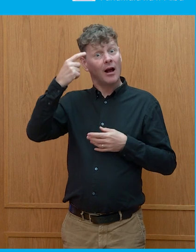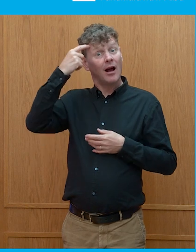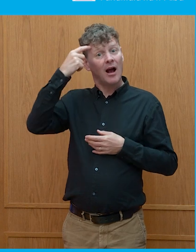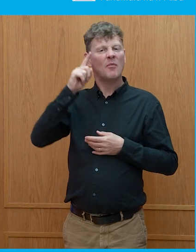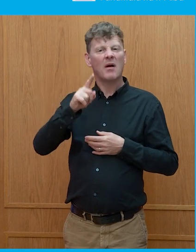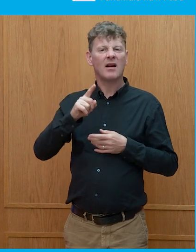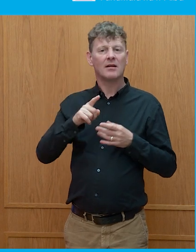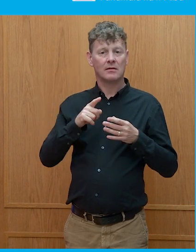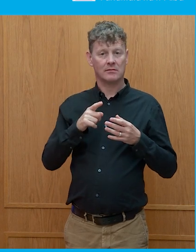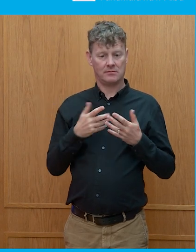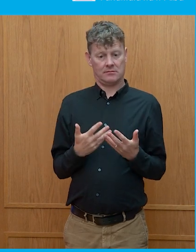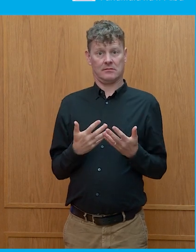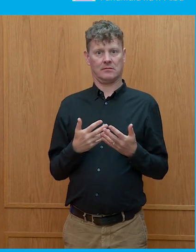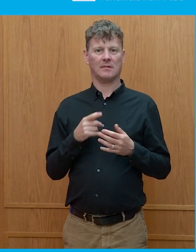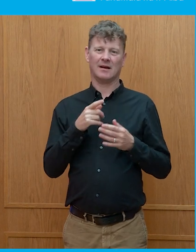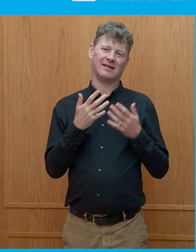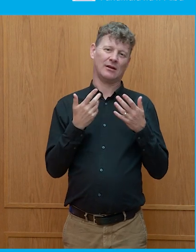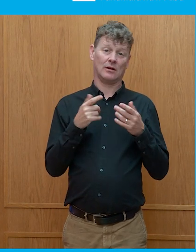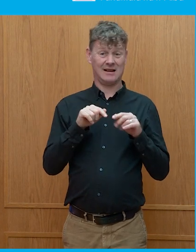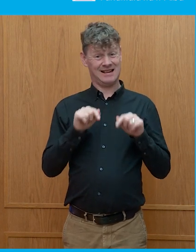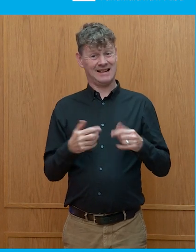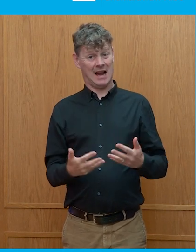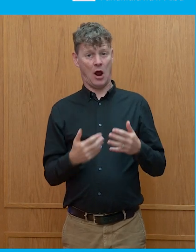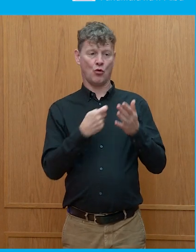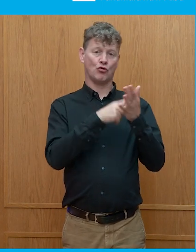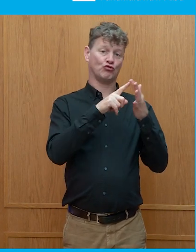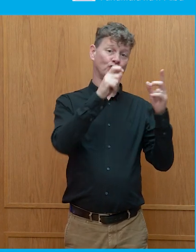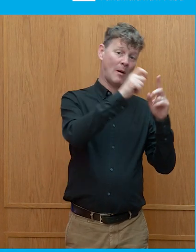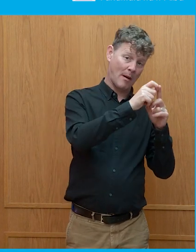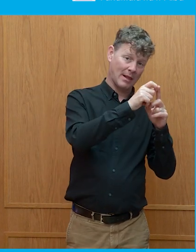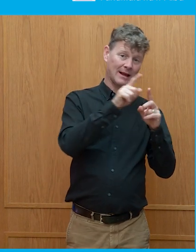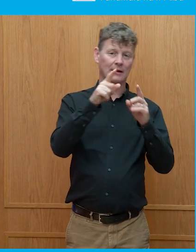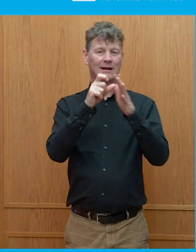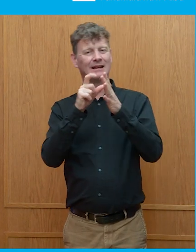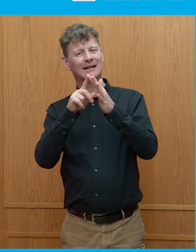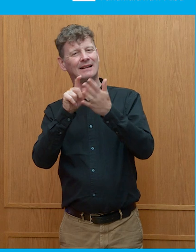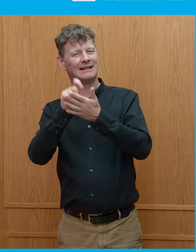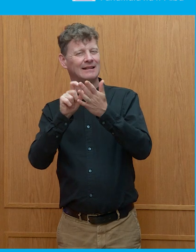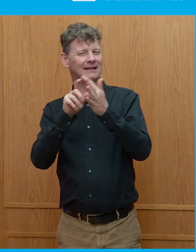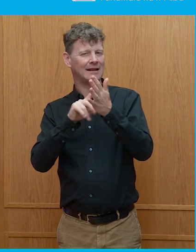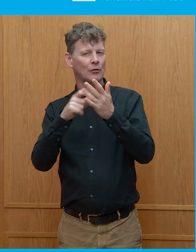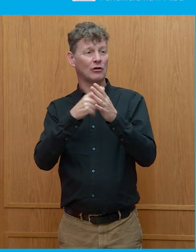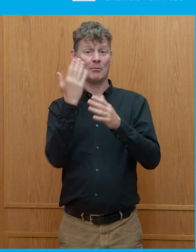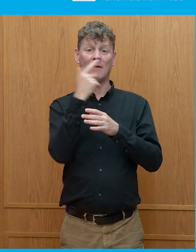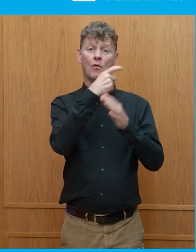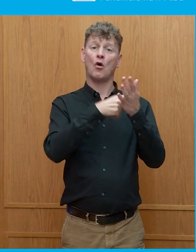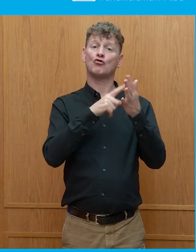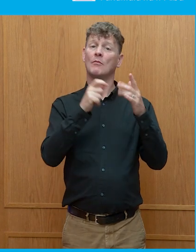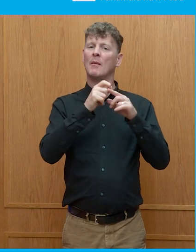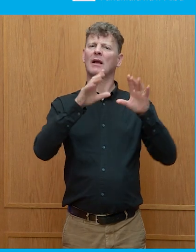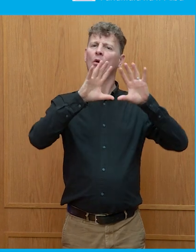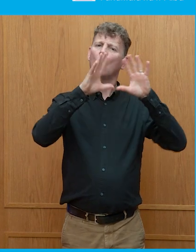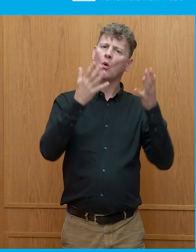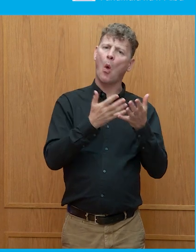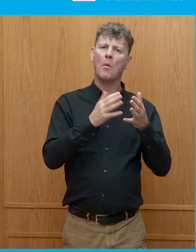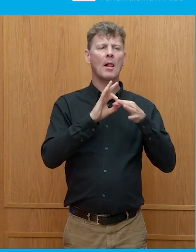difference between the two candidates and really the two parties, because the Republican Party has changed. The Republican Party used to be a globalist party, and it is now